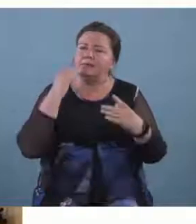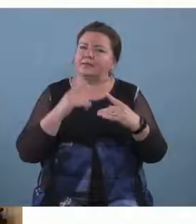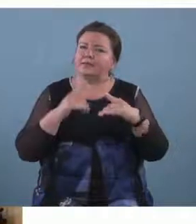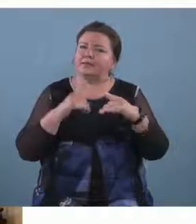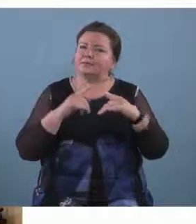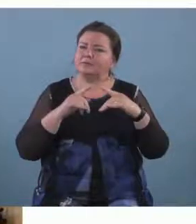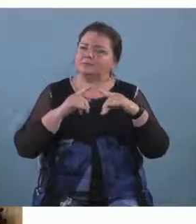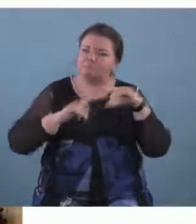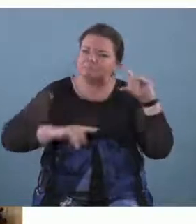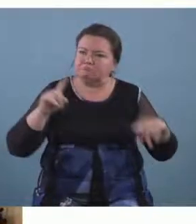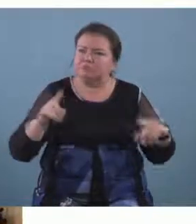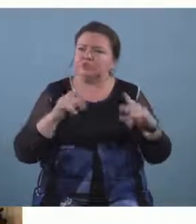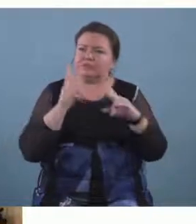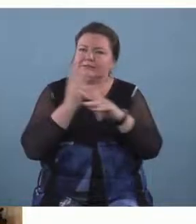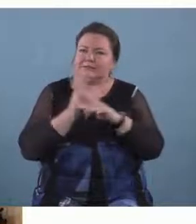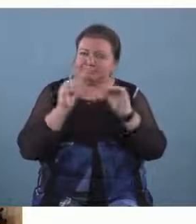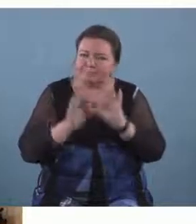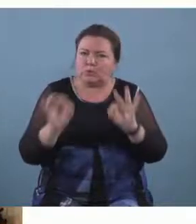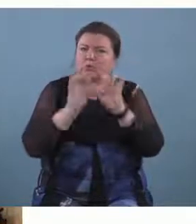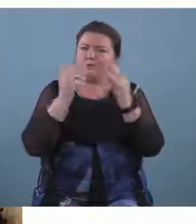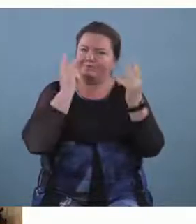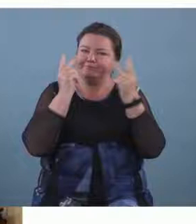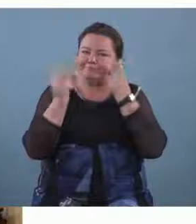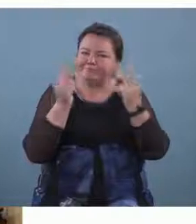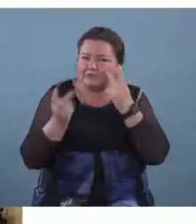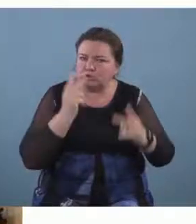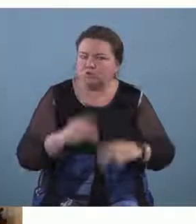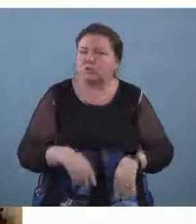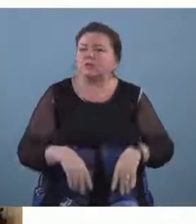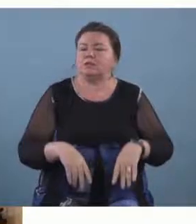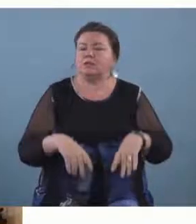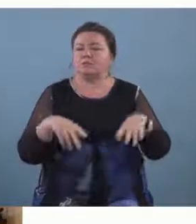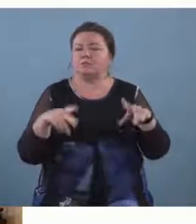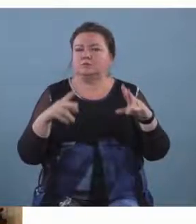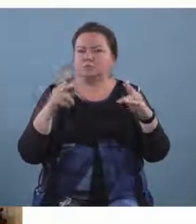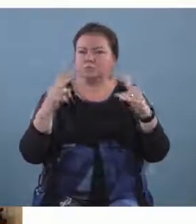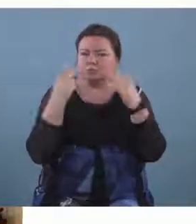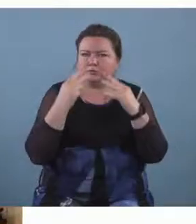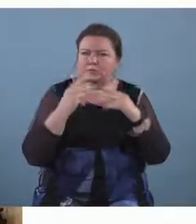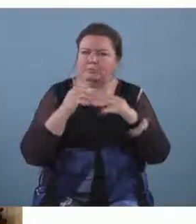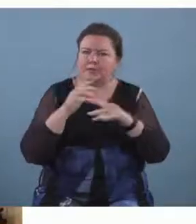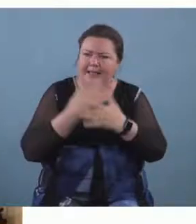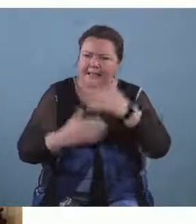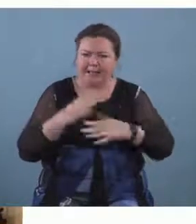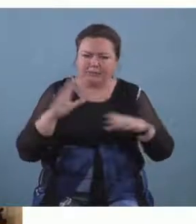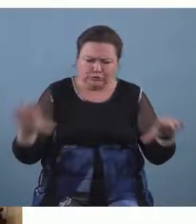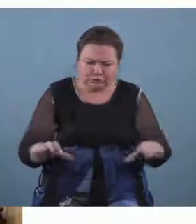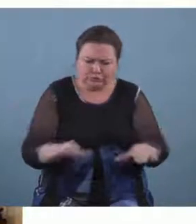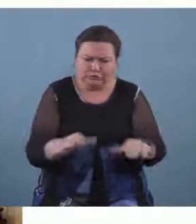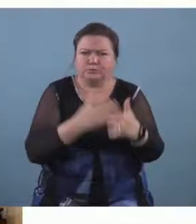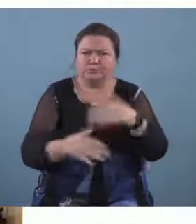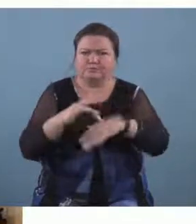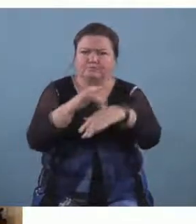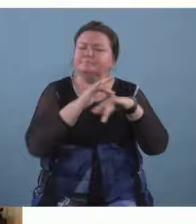things visual uh keeping things oral practical and hands-on um i